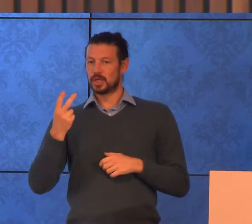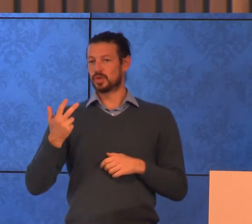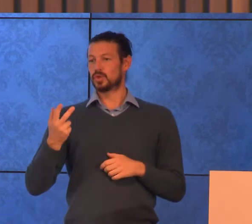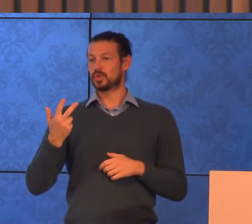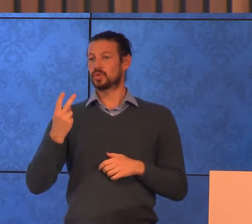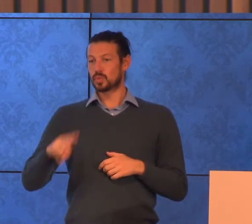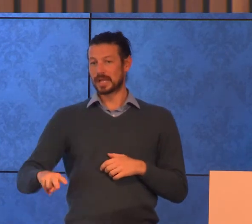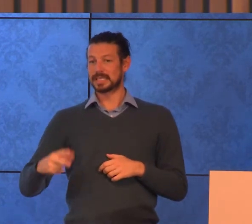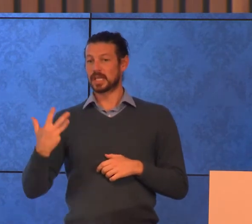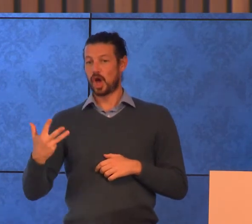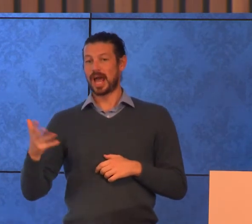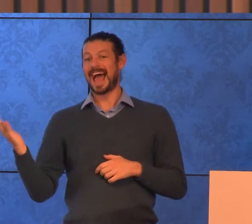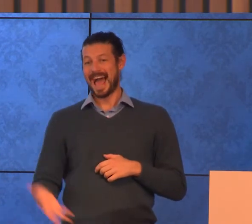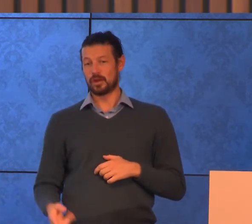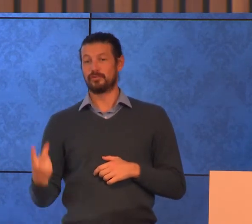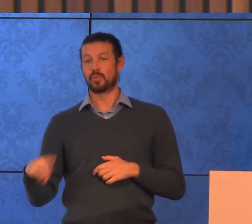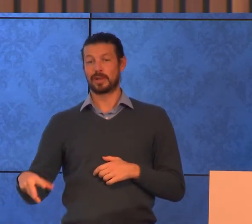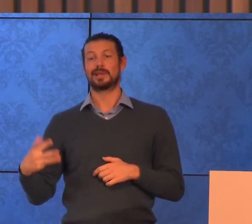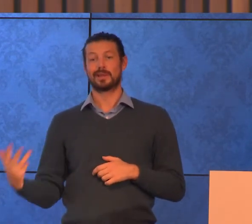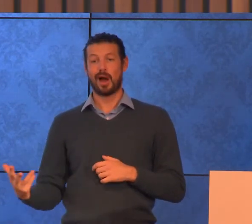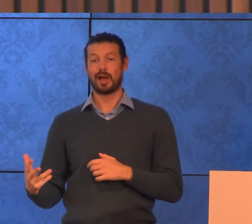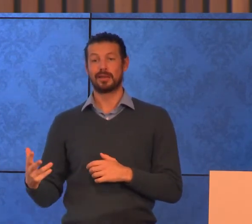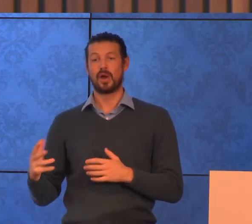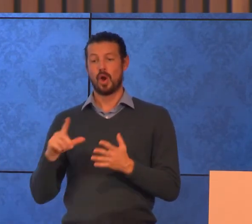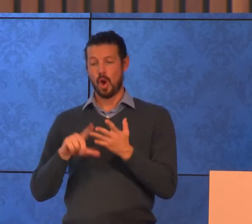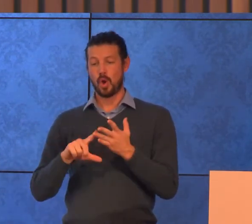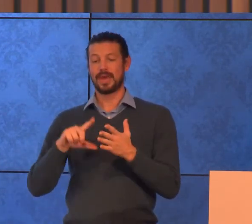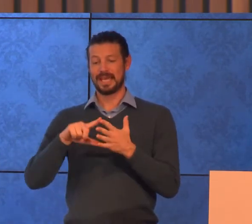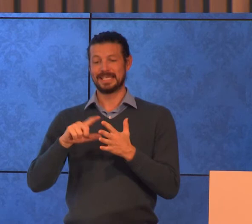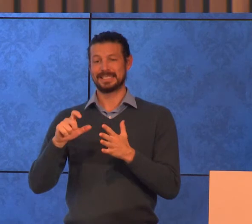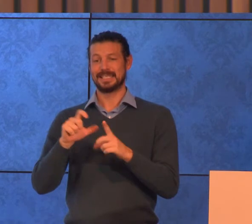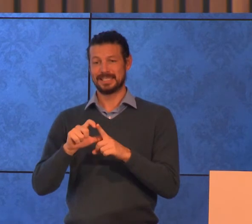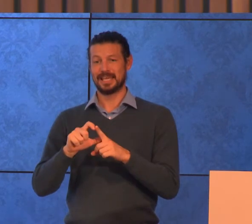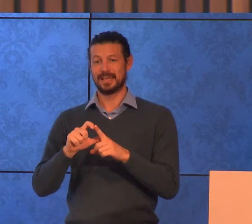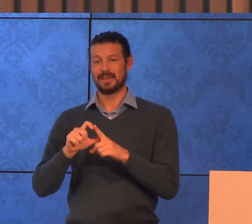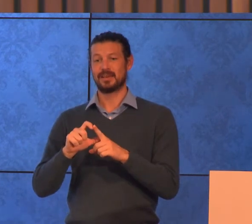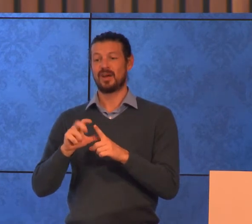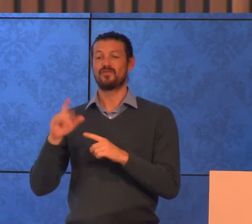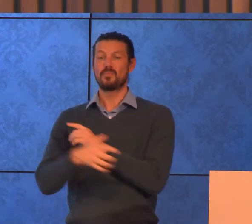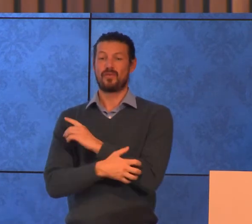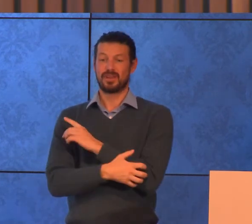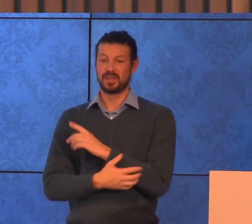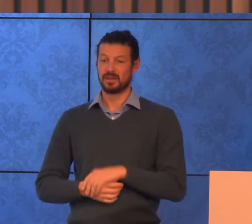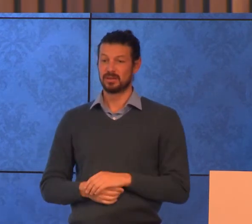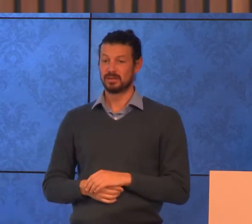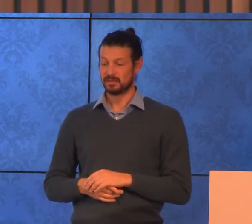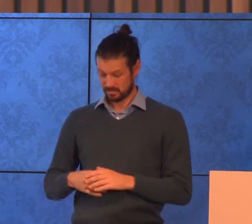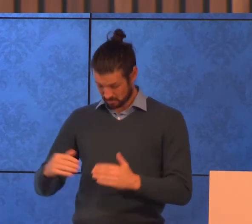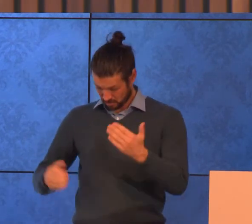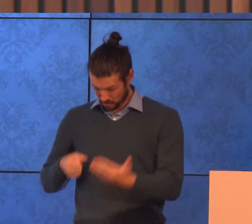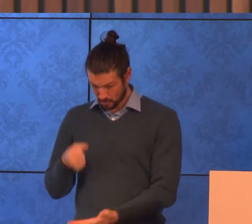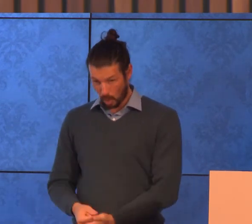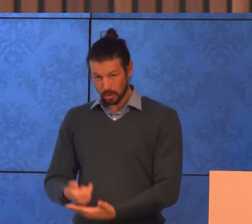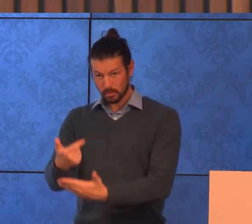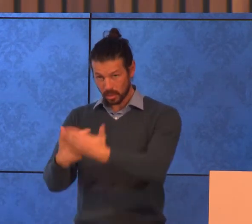for poverty what a great stain that is on such a great country as Australia and it is indeed the work that we do